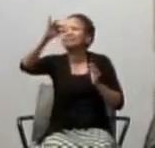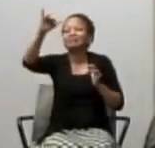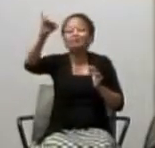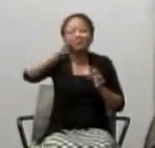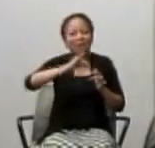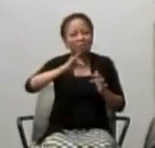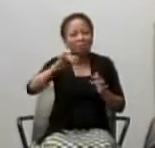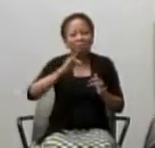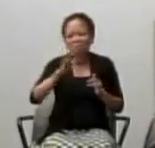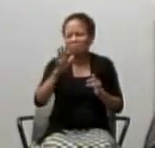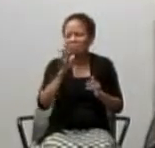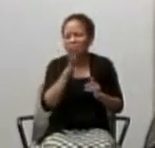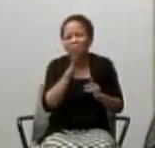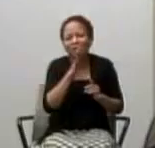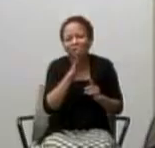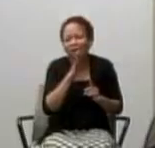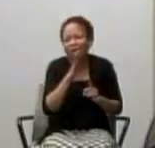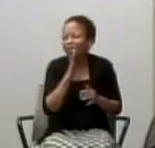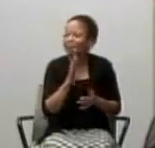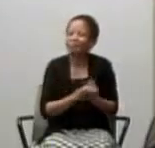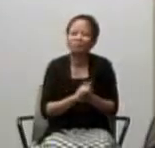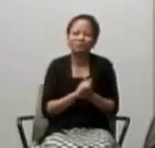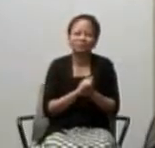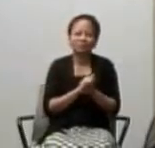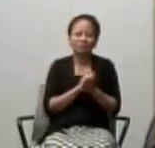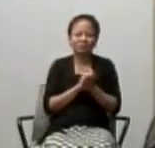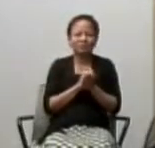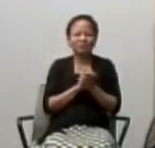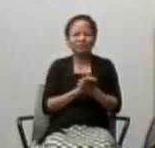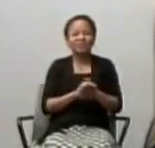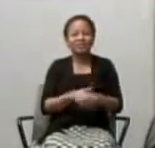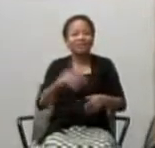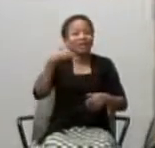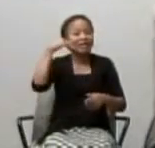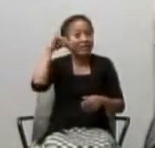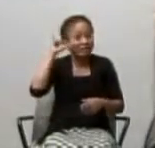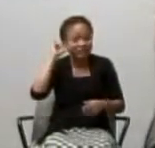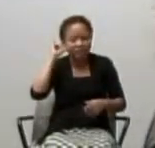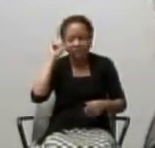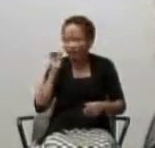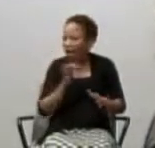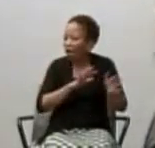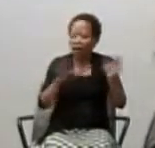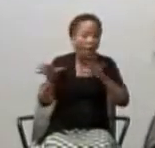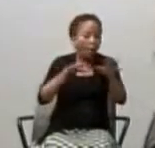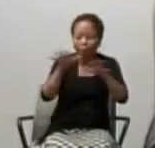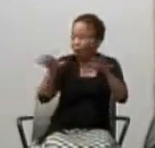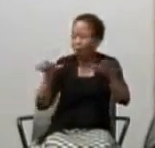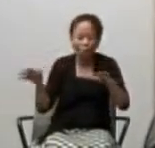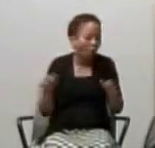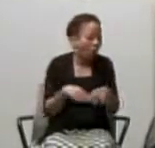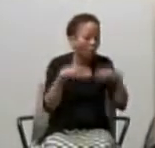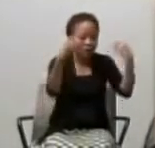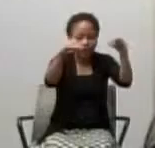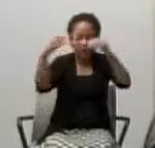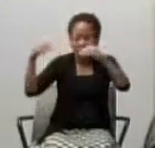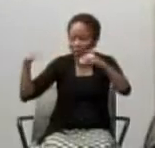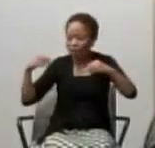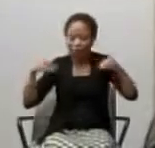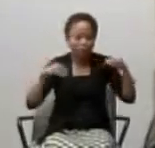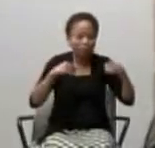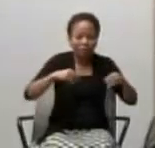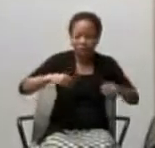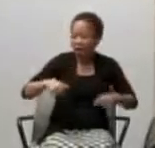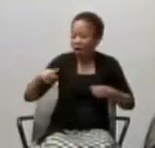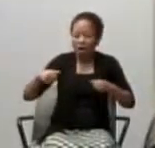Mother's Day weekend, there's a frenzy. Yesterday, I went into a particular shop and they were almost out of wrapping paper.